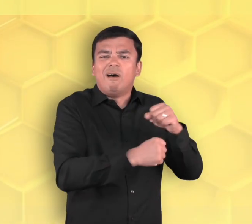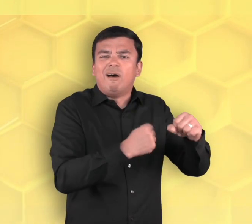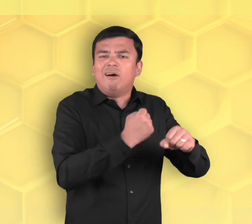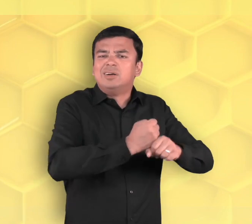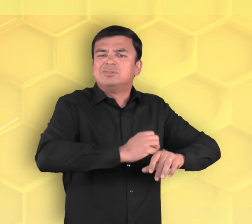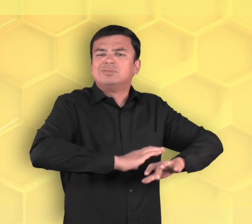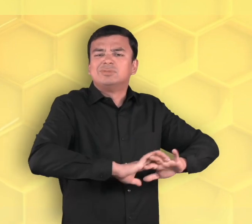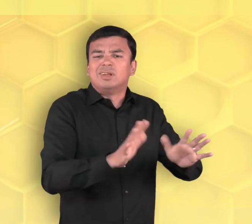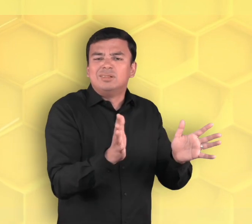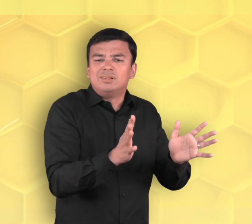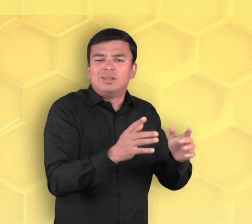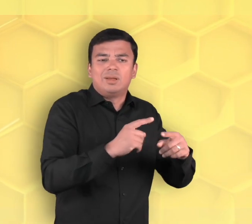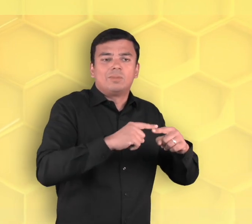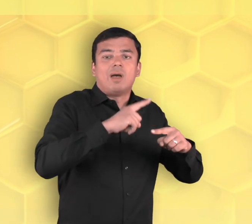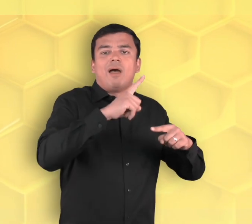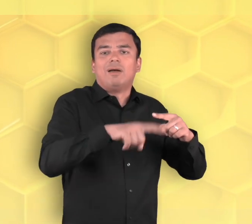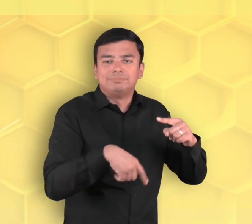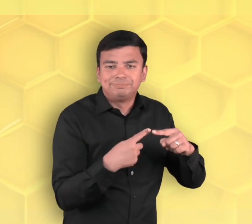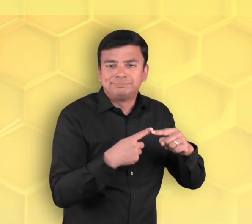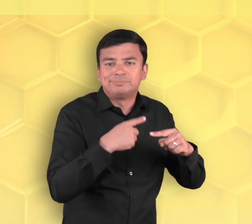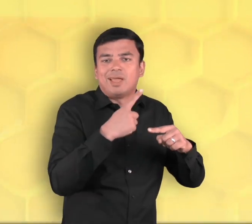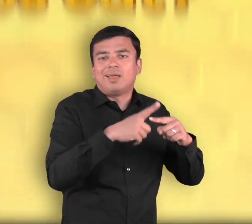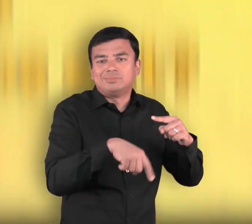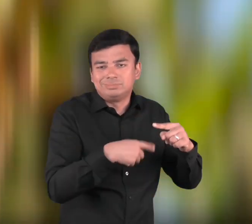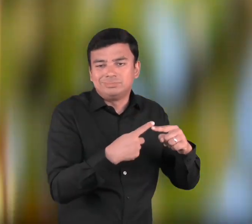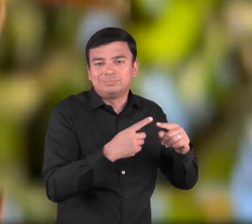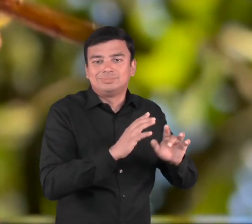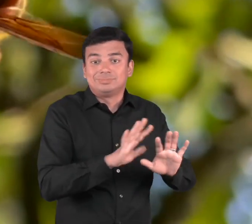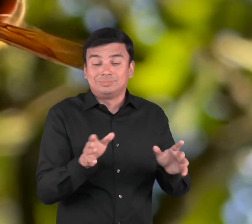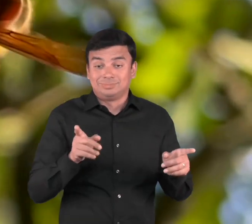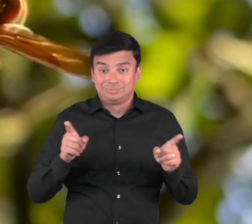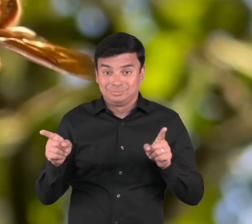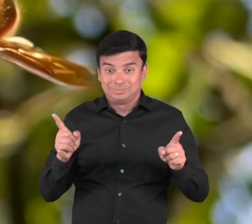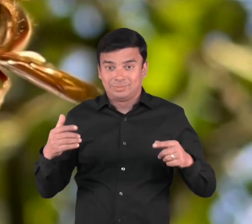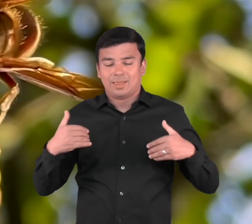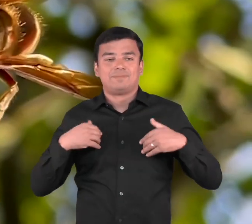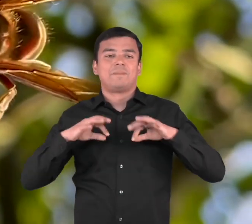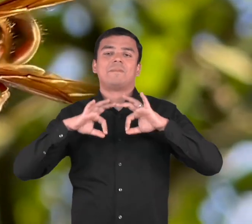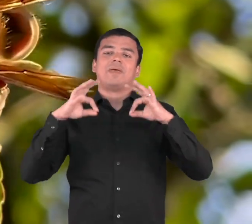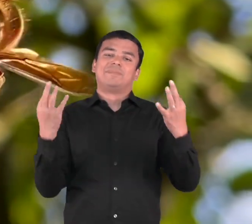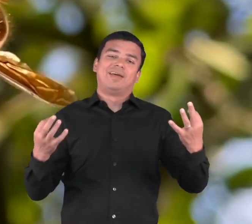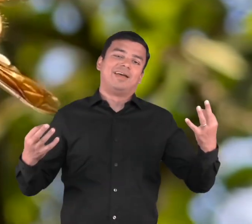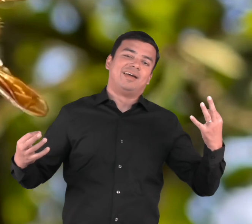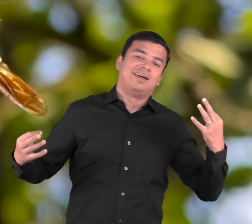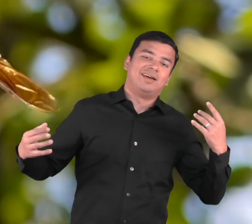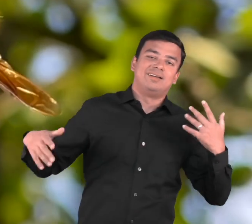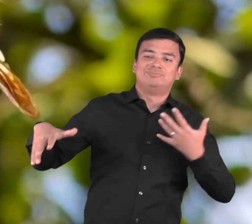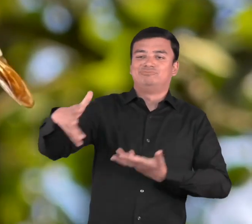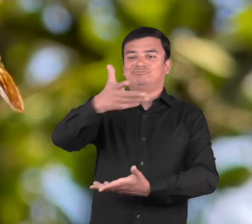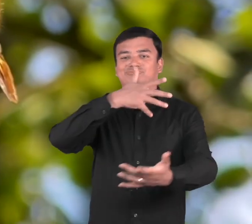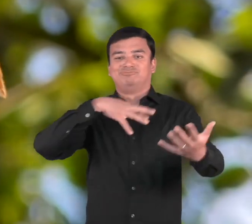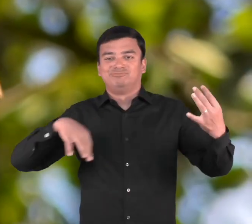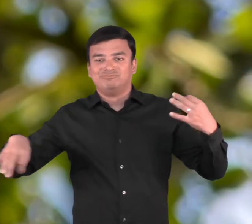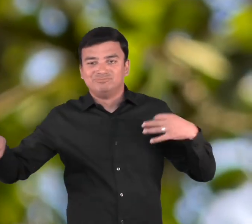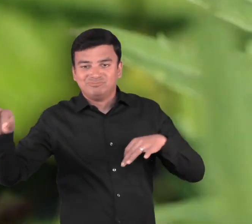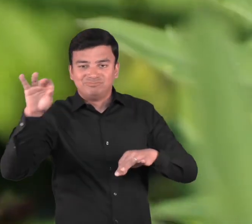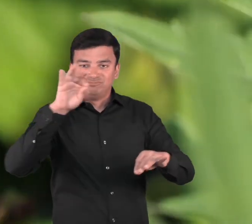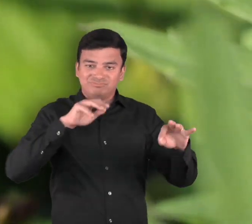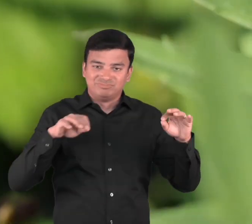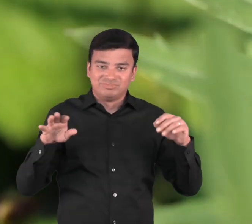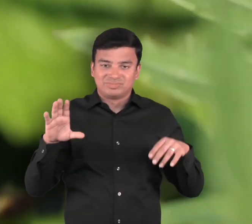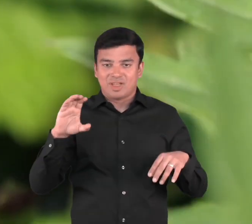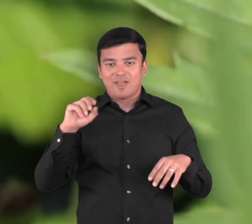What do bees and wasps eat? Bees and wasps also differ in what they choose to eat.